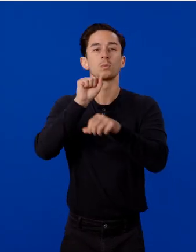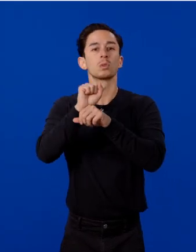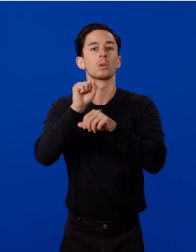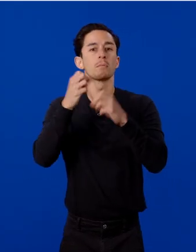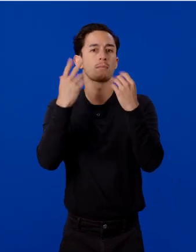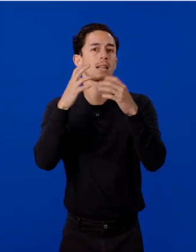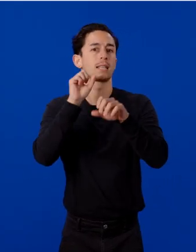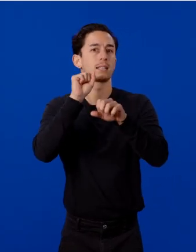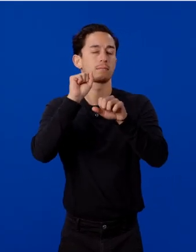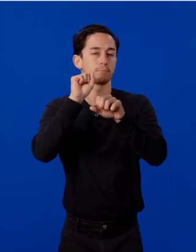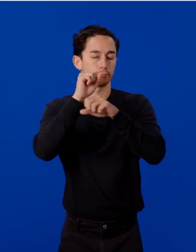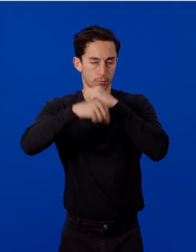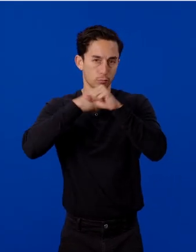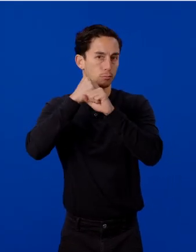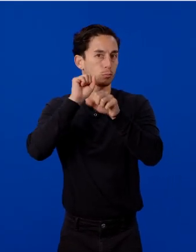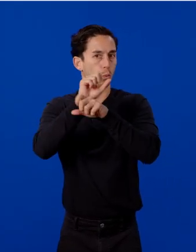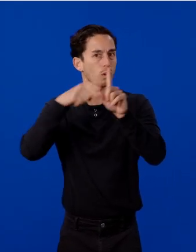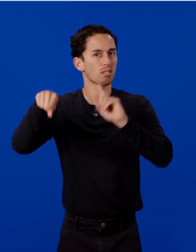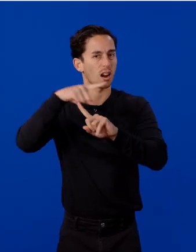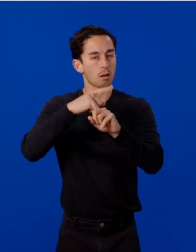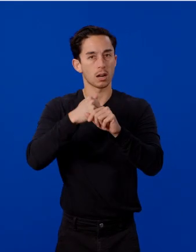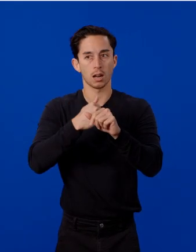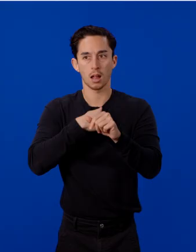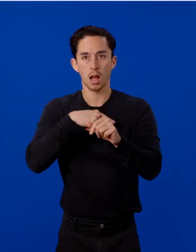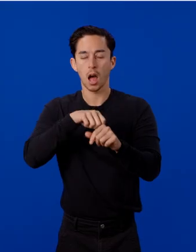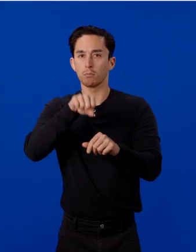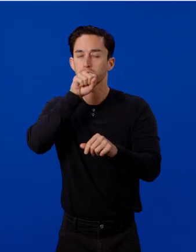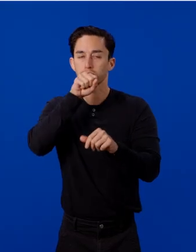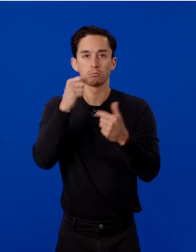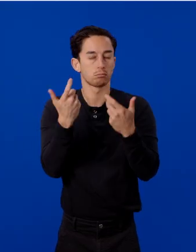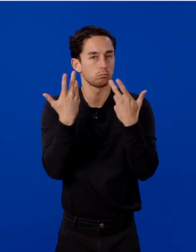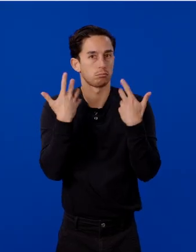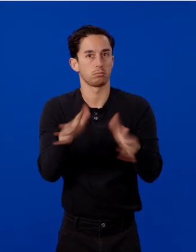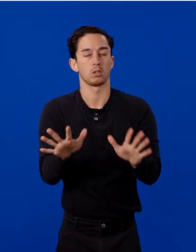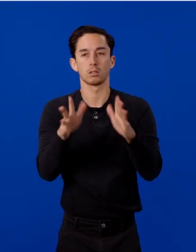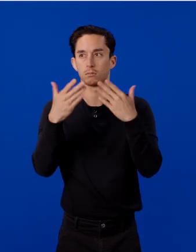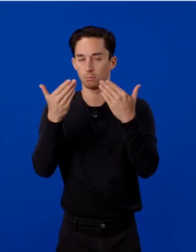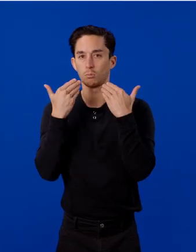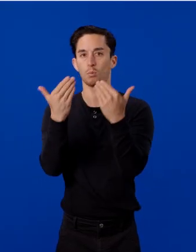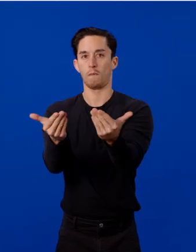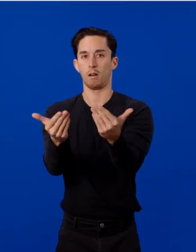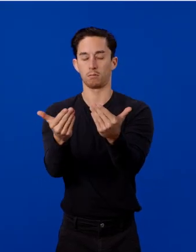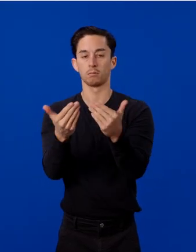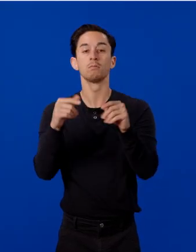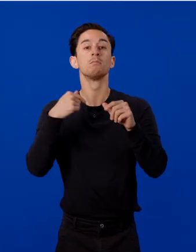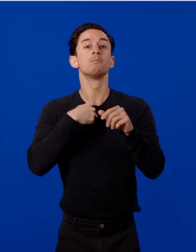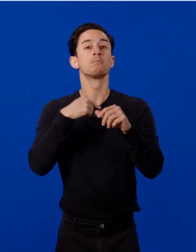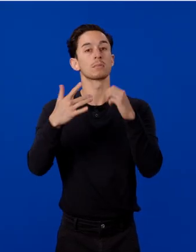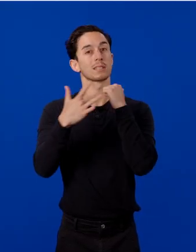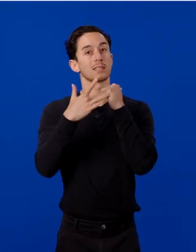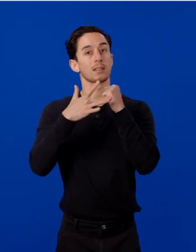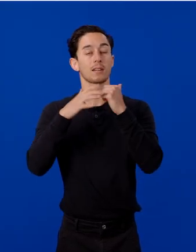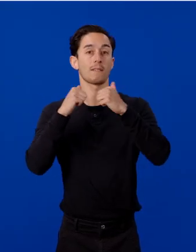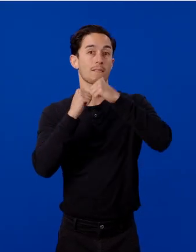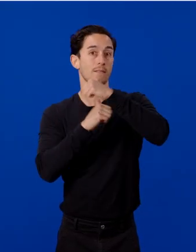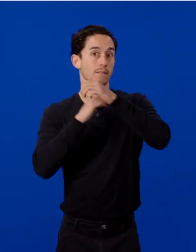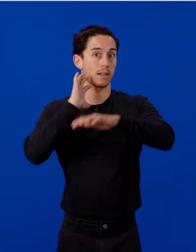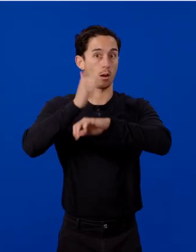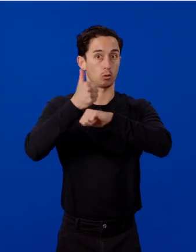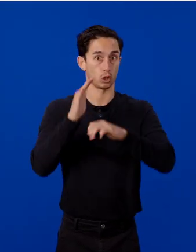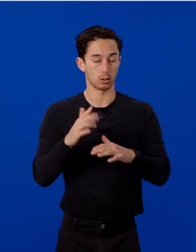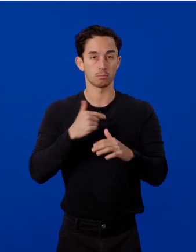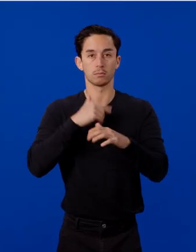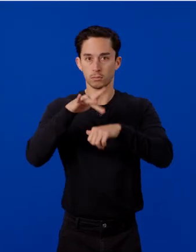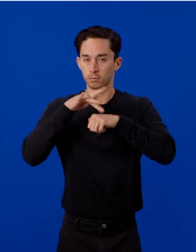eventually hit my breaking point and decided to move on. Now, as a technical founder, I'm obsessed with finding better